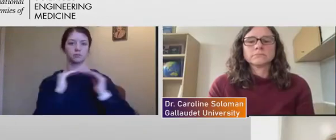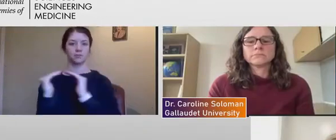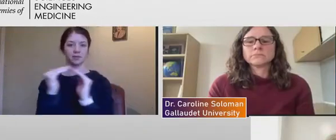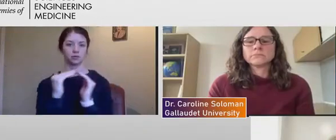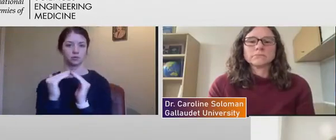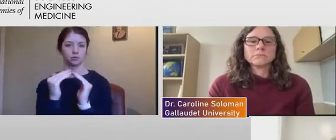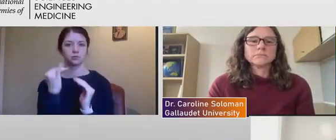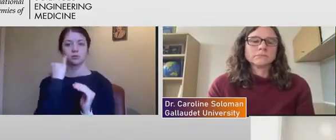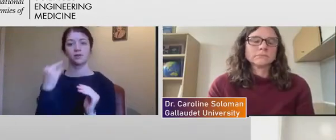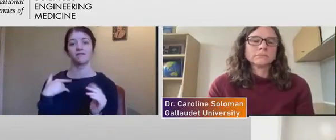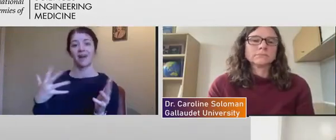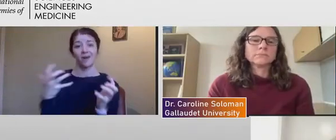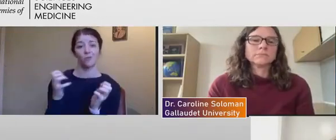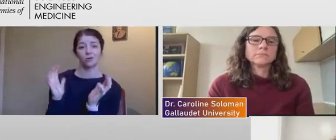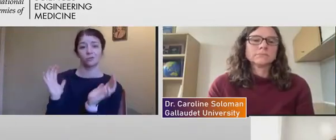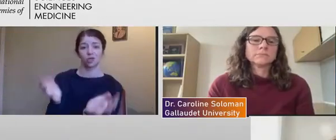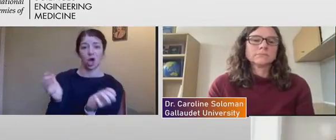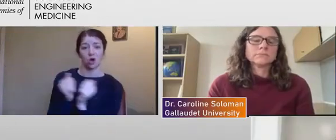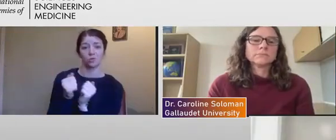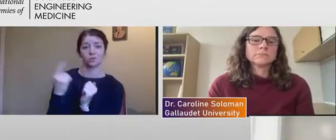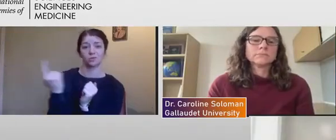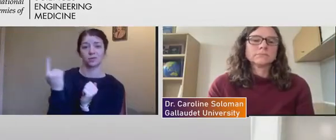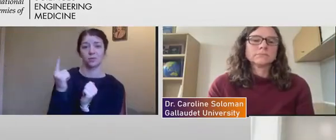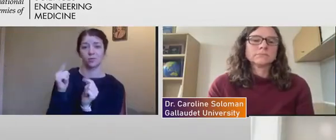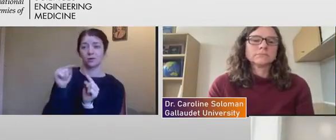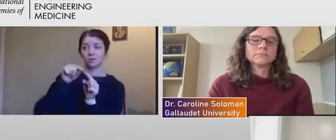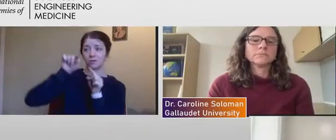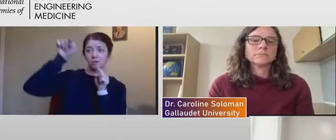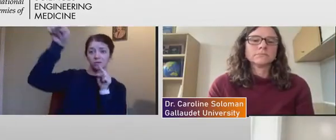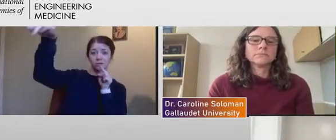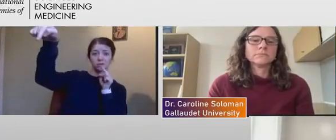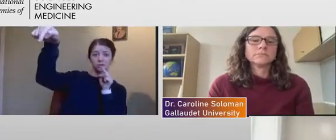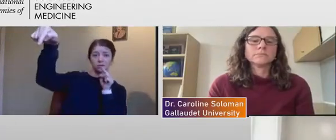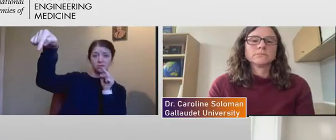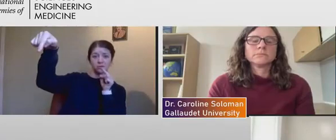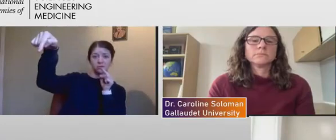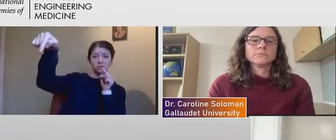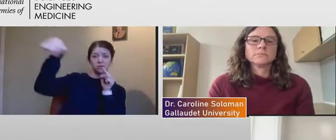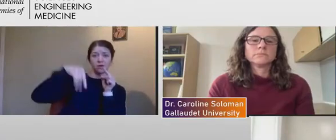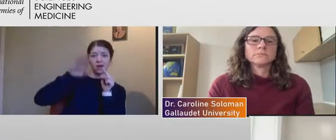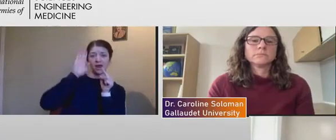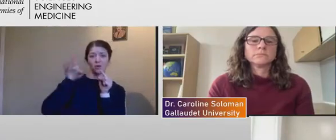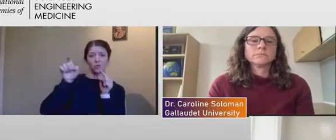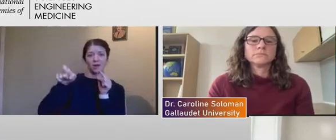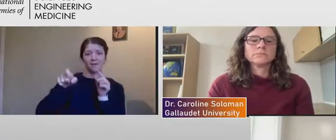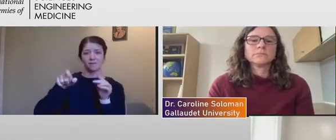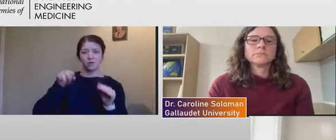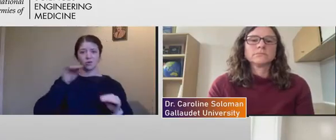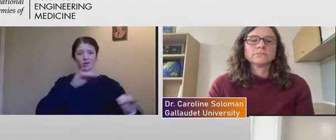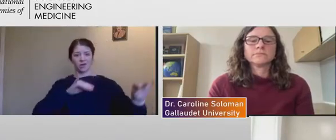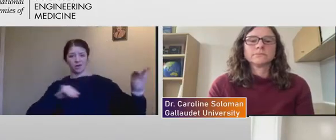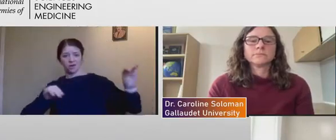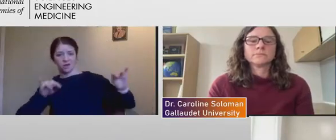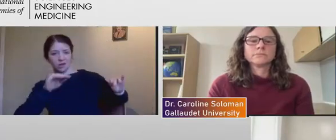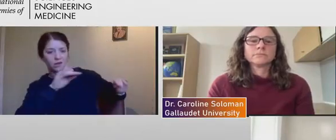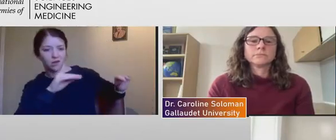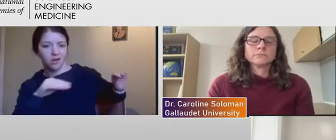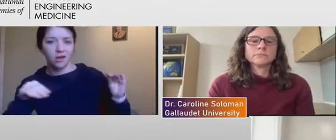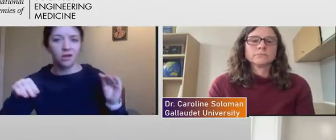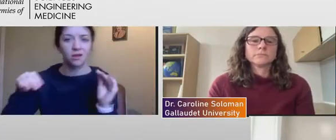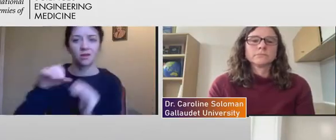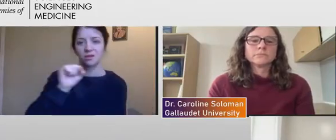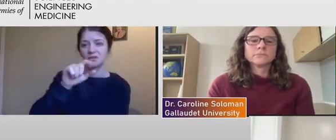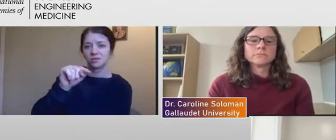talk to someone across the room, you know, I would have to navigate around all these stools and lab